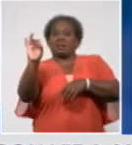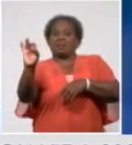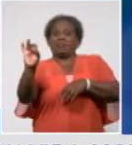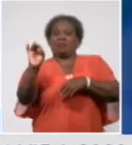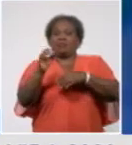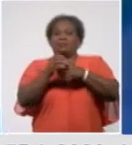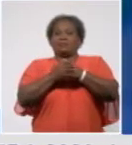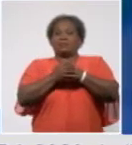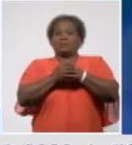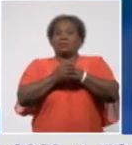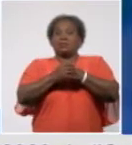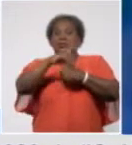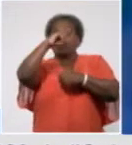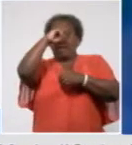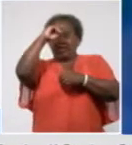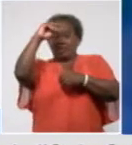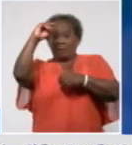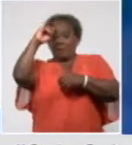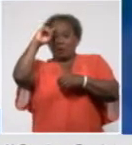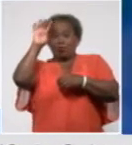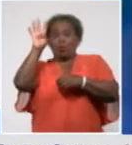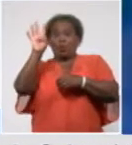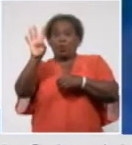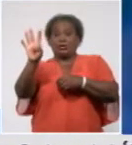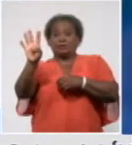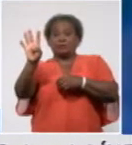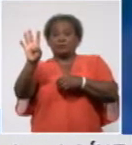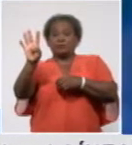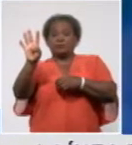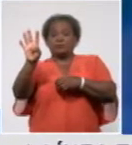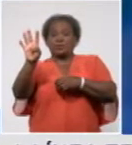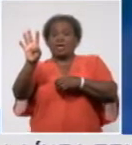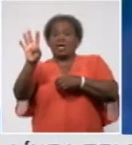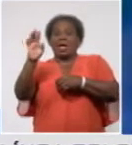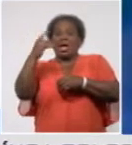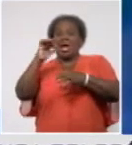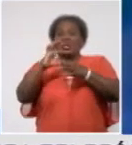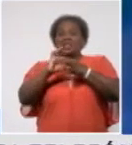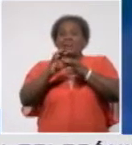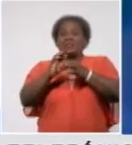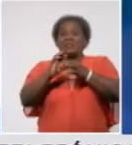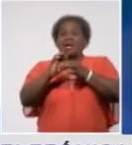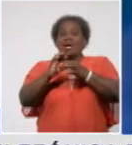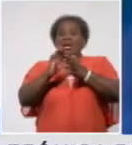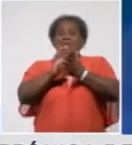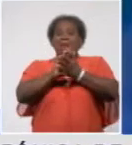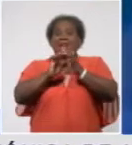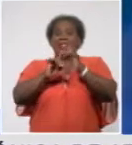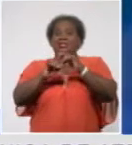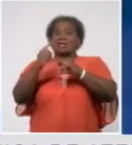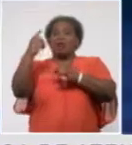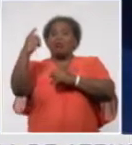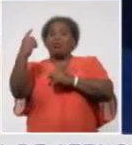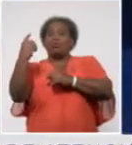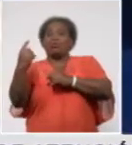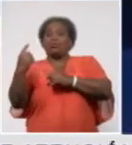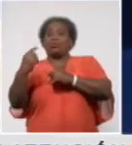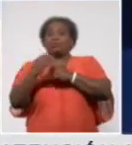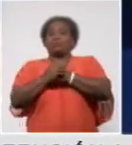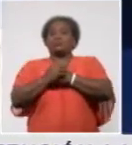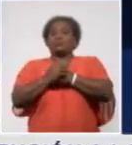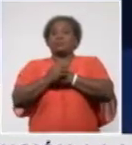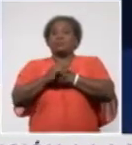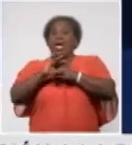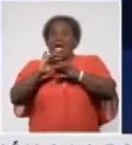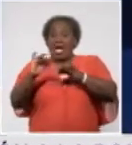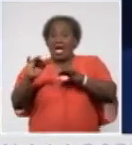37 to Ciego de Ávila, 4 to Sancti Spiritus and one each to Matanzas